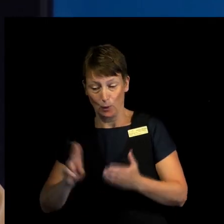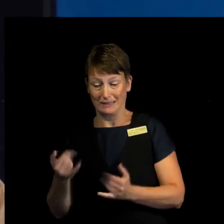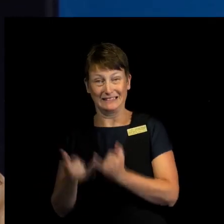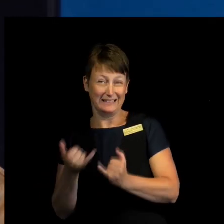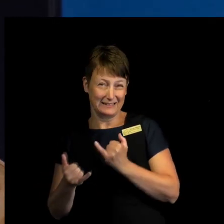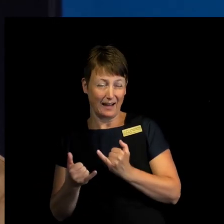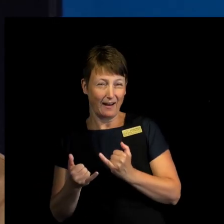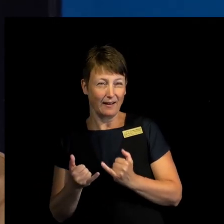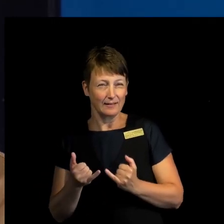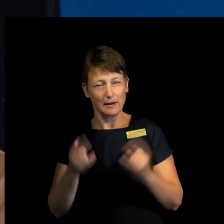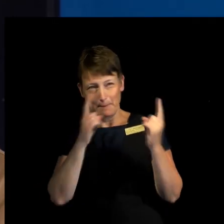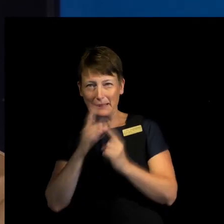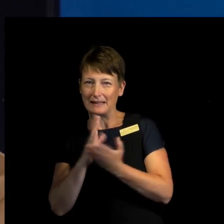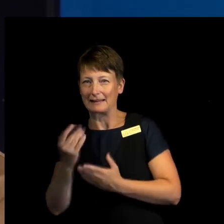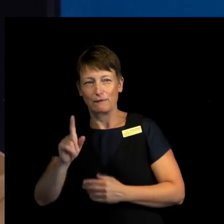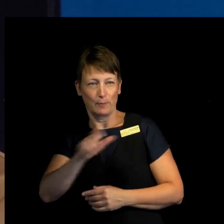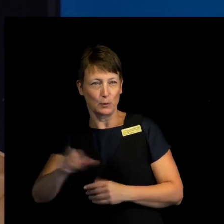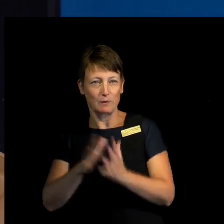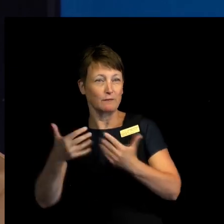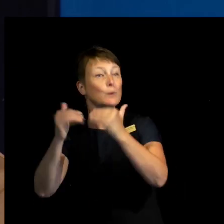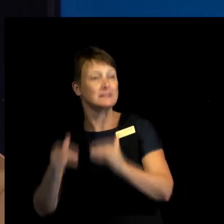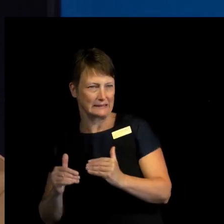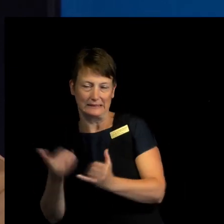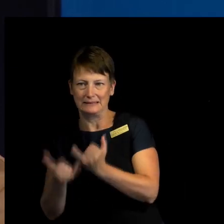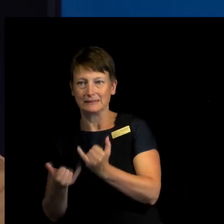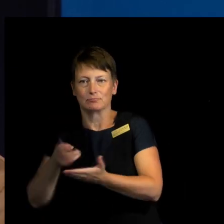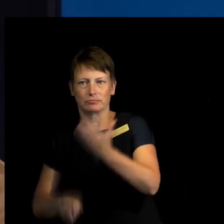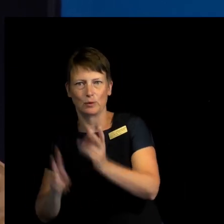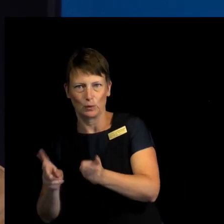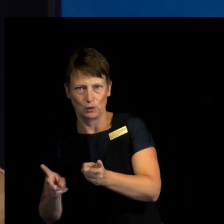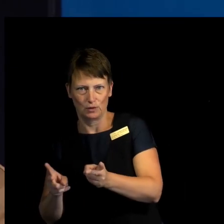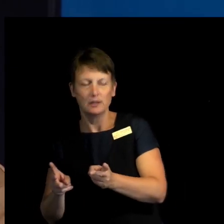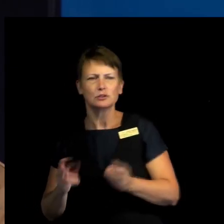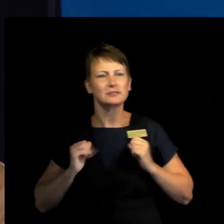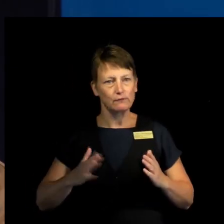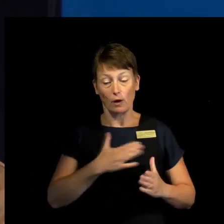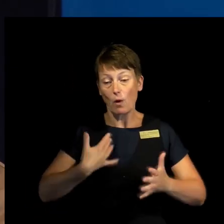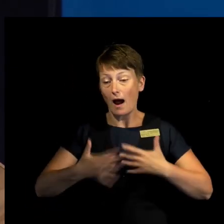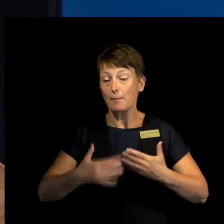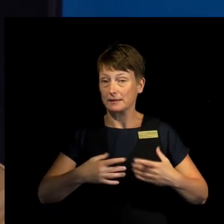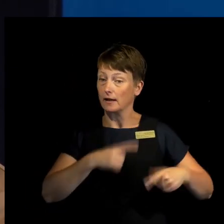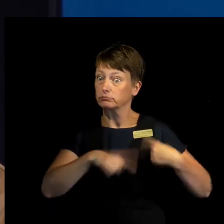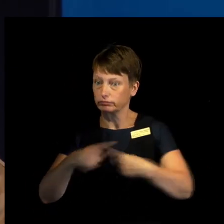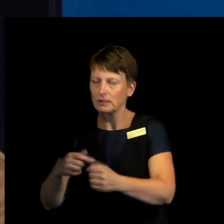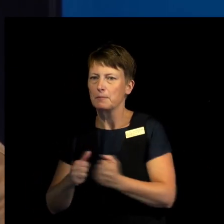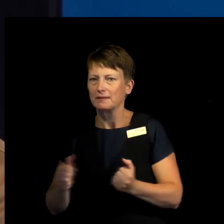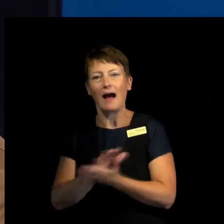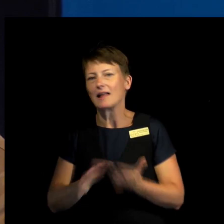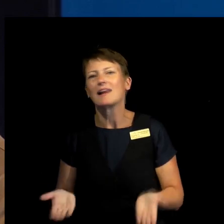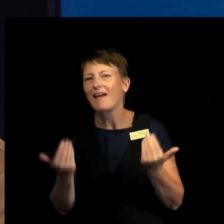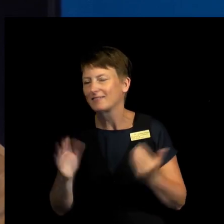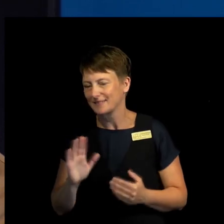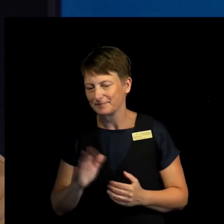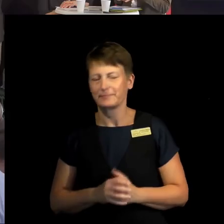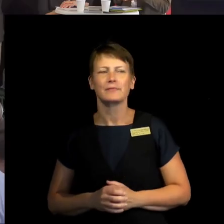2006. So this is an area that is constantly developing, but it has never been easy. But of course, there are challenges today. And I agree with much